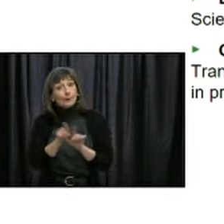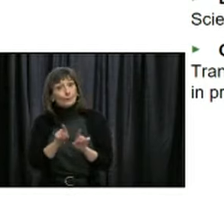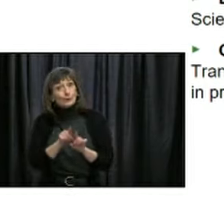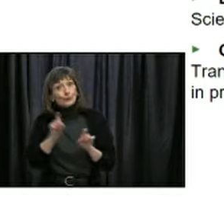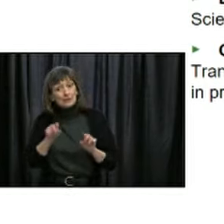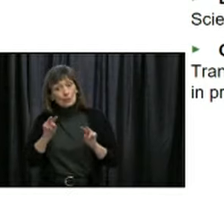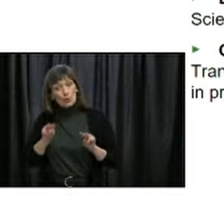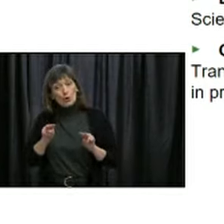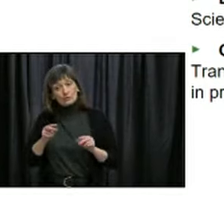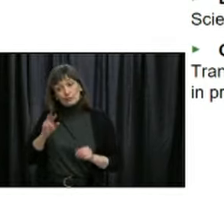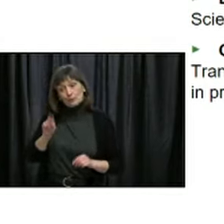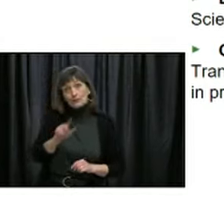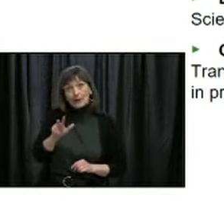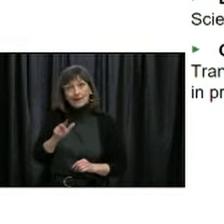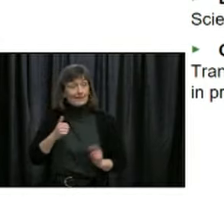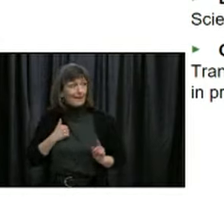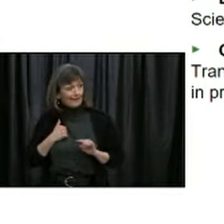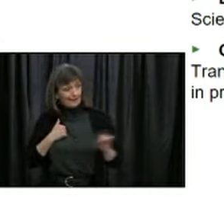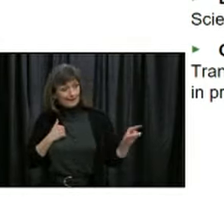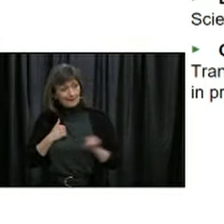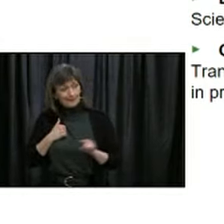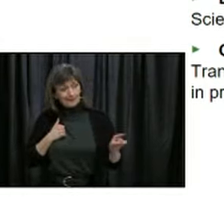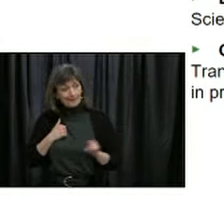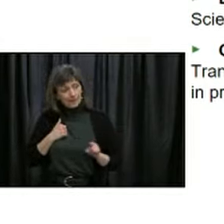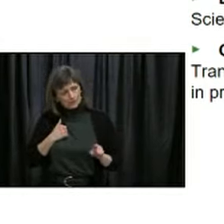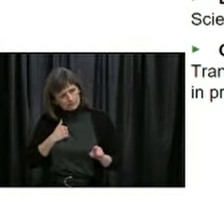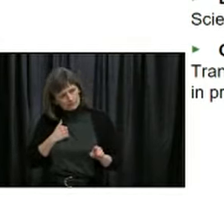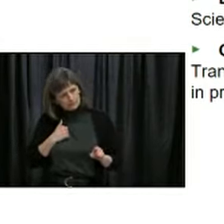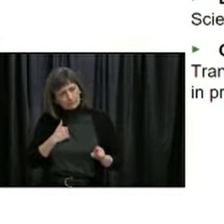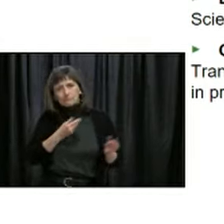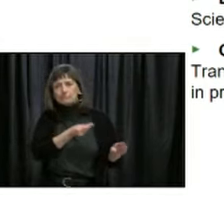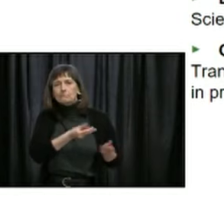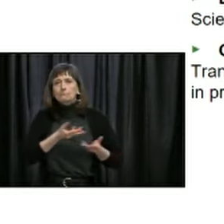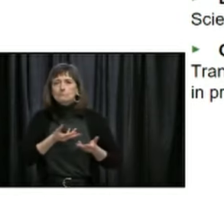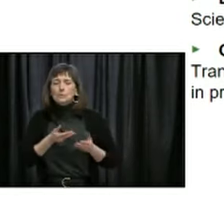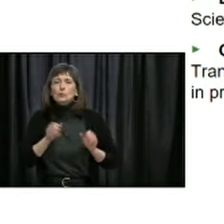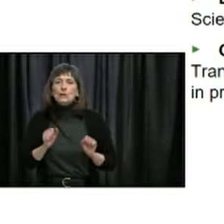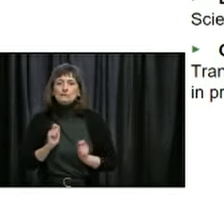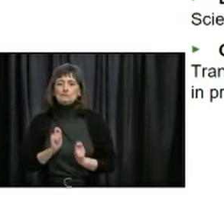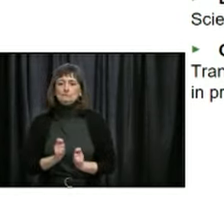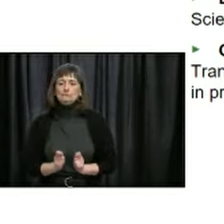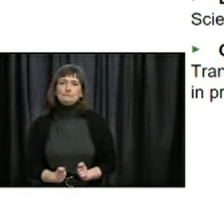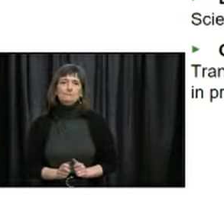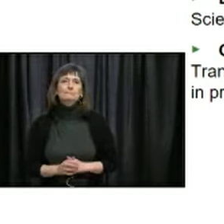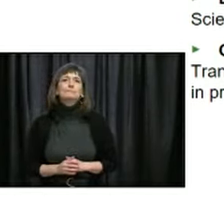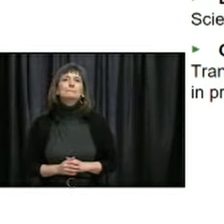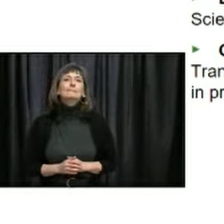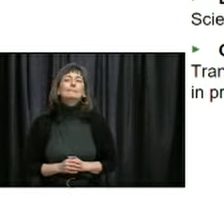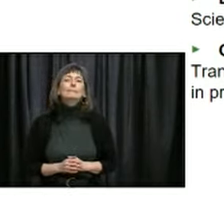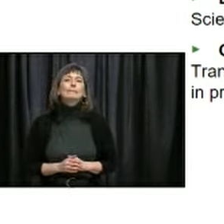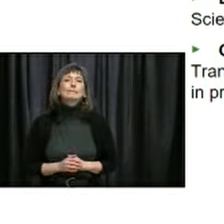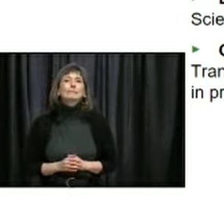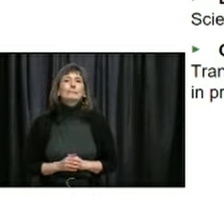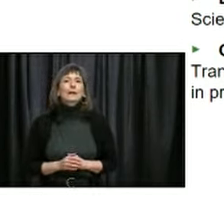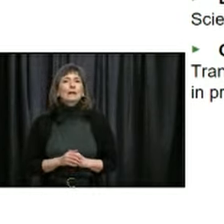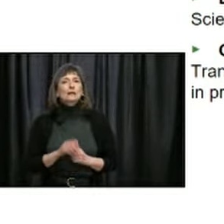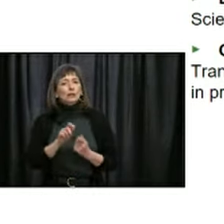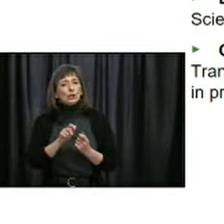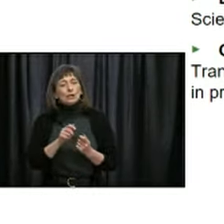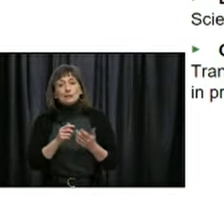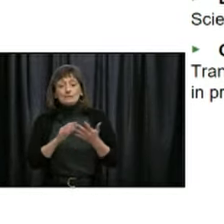Labrador, in Canada, and elsewhere, and let that inform our plans as well. Accurate and timely